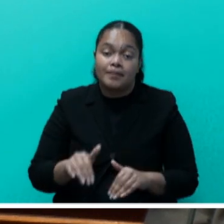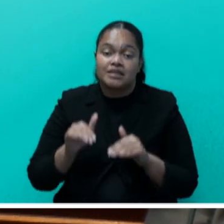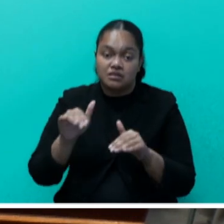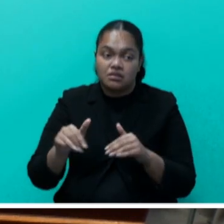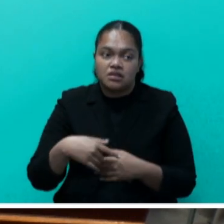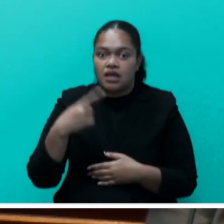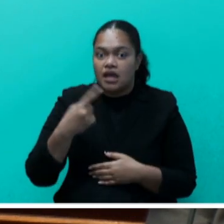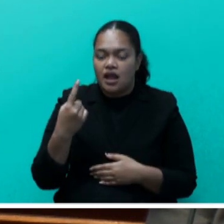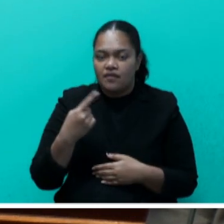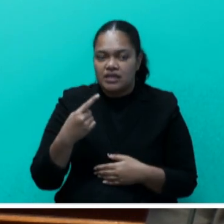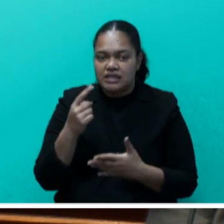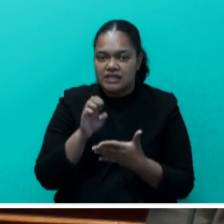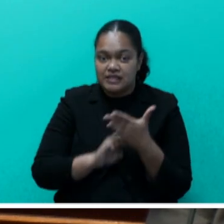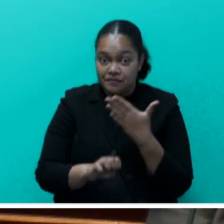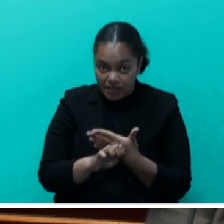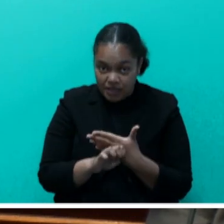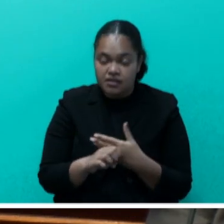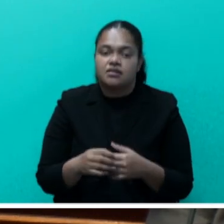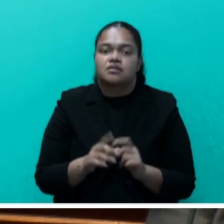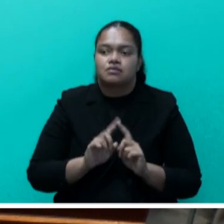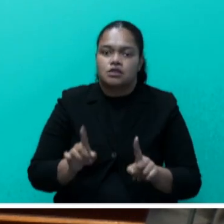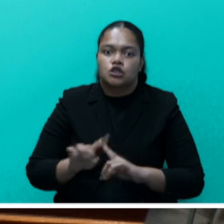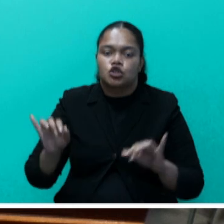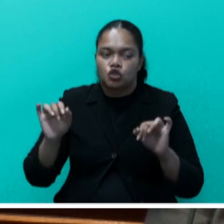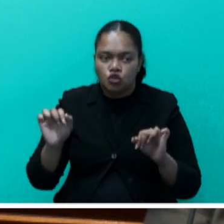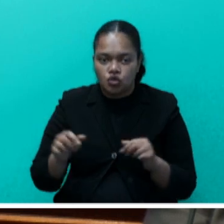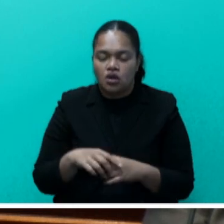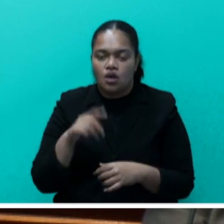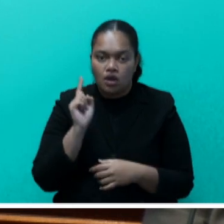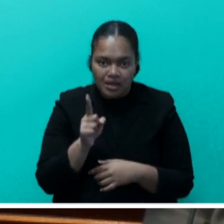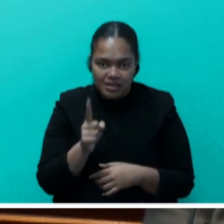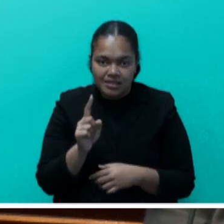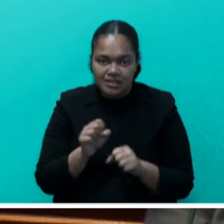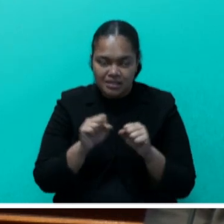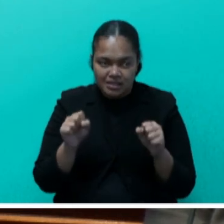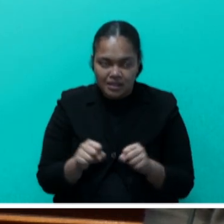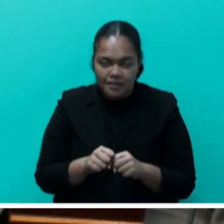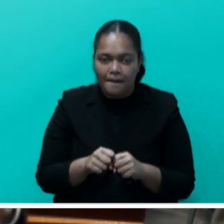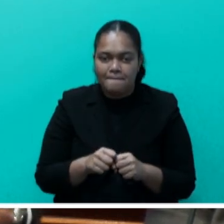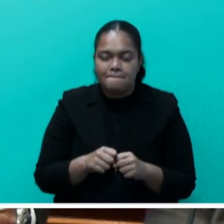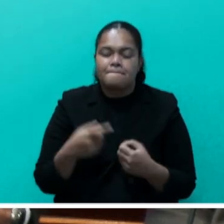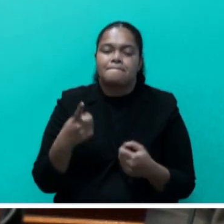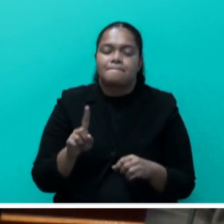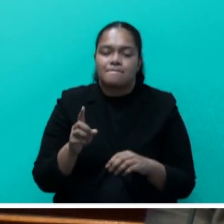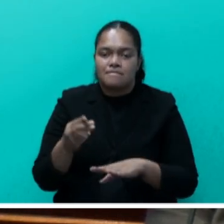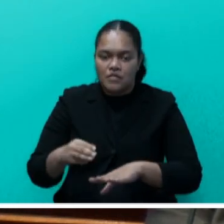11 side events on a range of issues, including early warning systems, marine biodiversity protection,